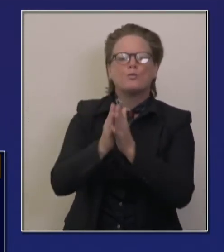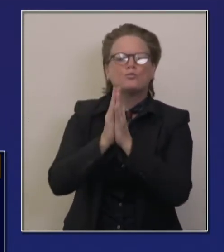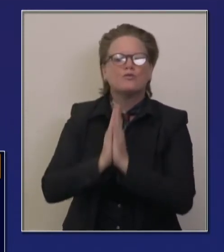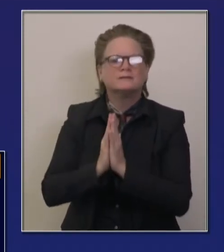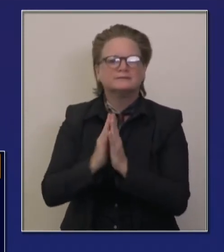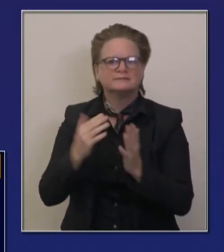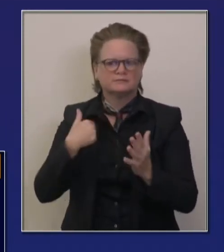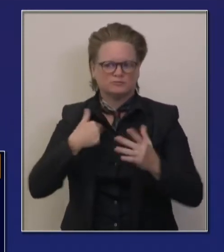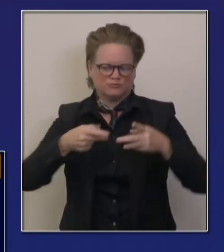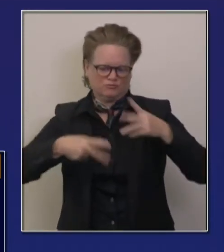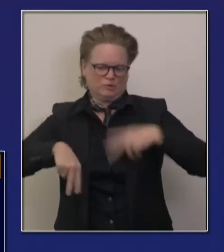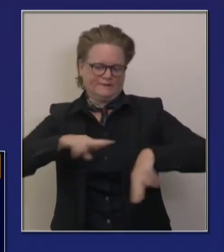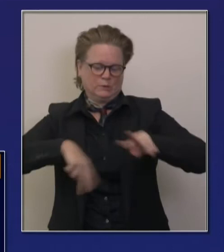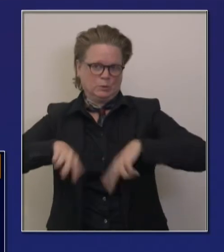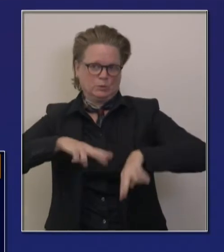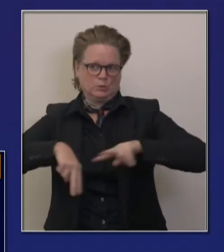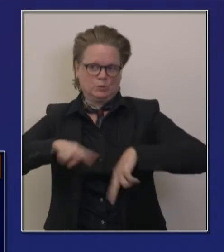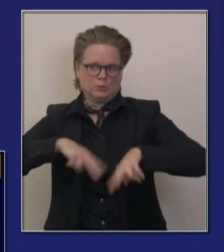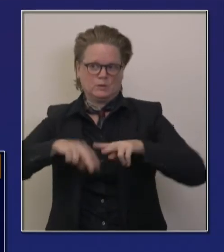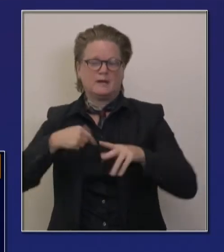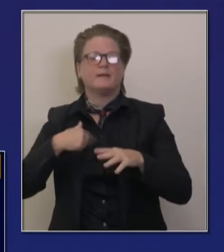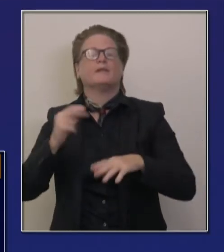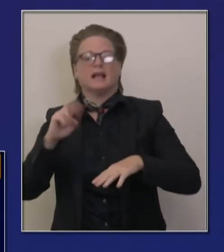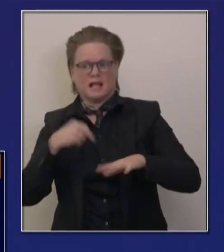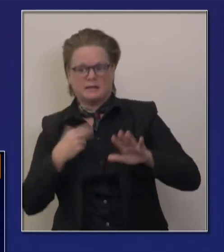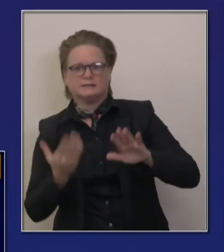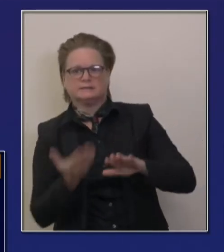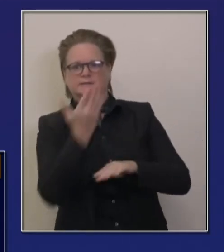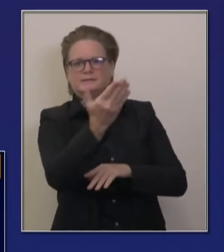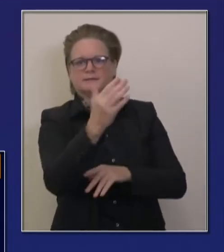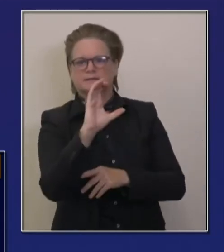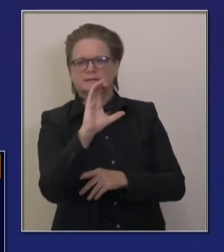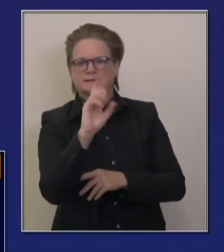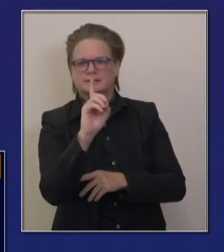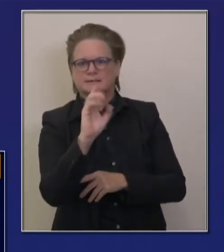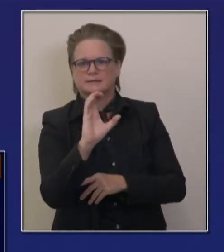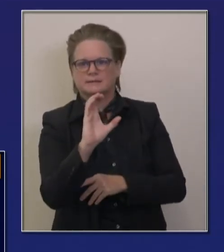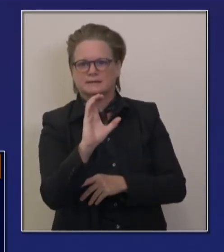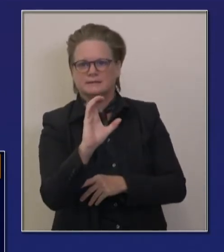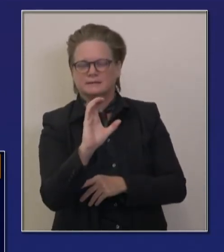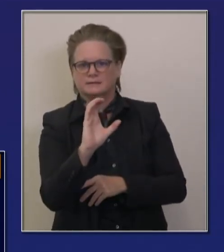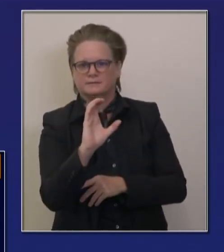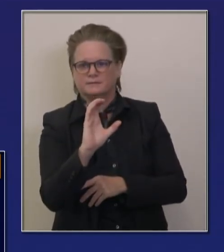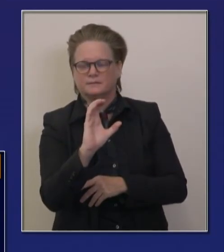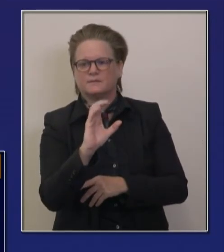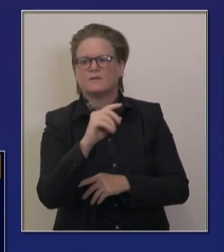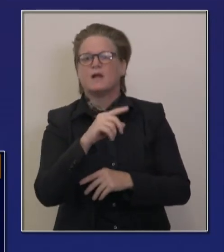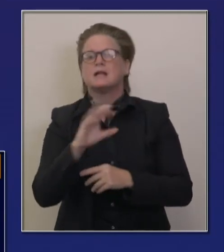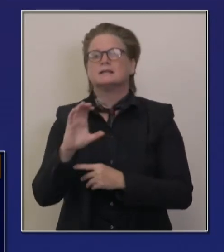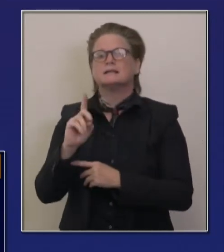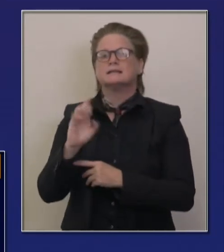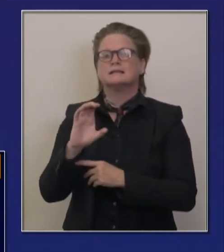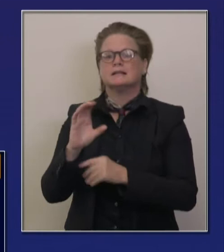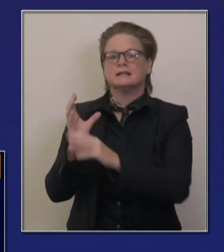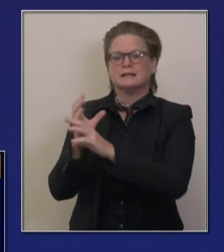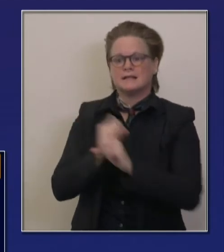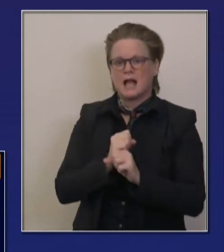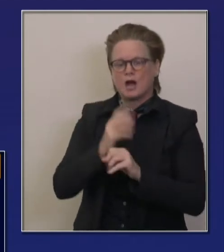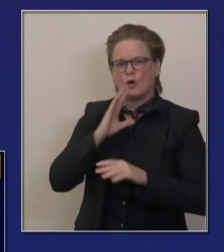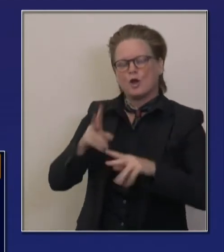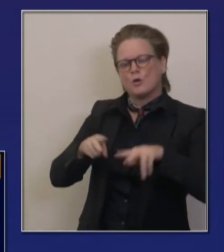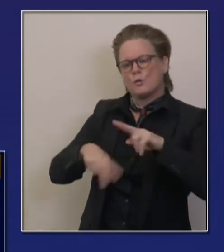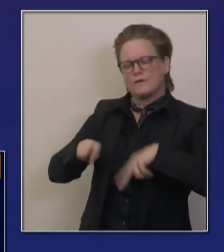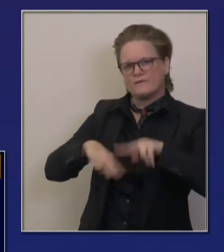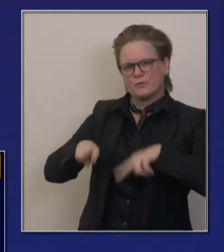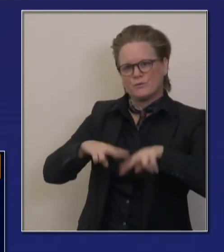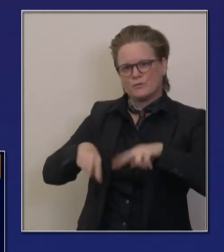Third step, the CDC will receive and review those orders and then they'll submit those orders. Those orders then